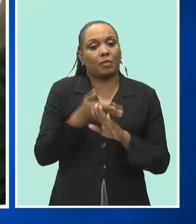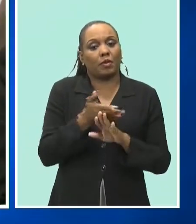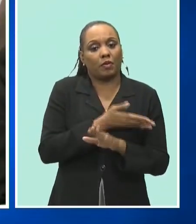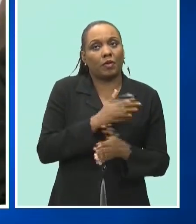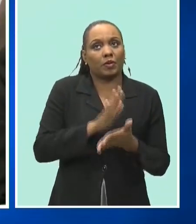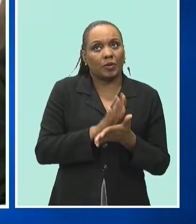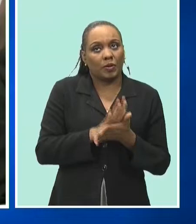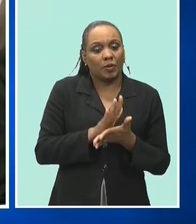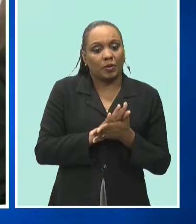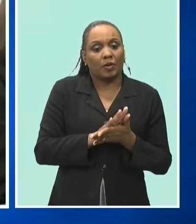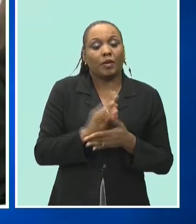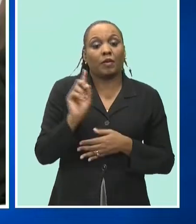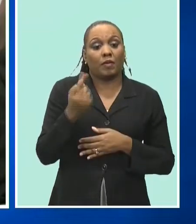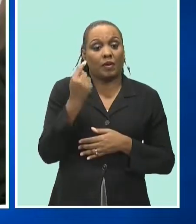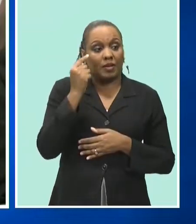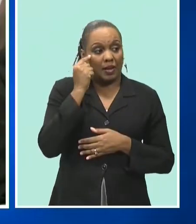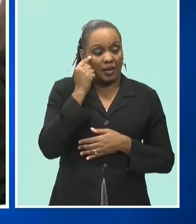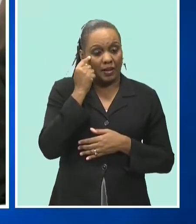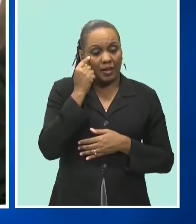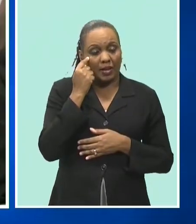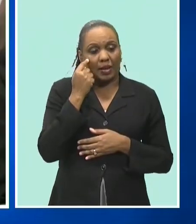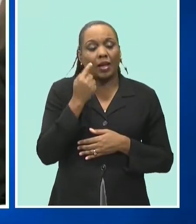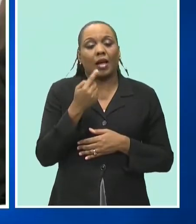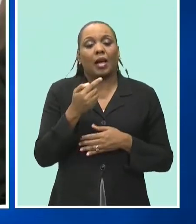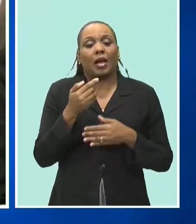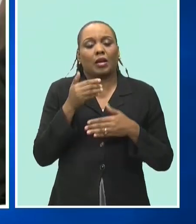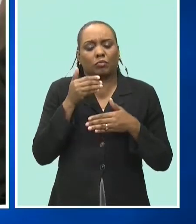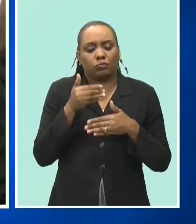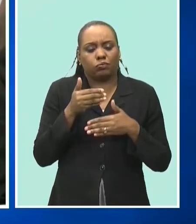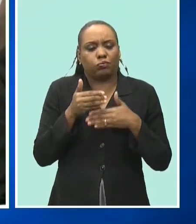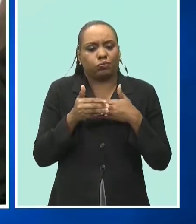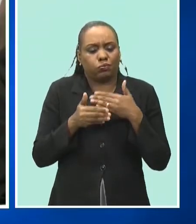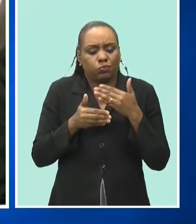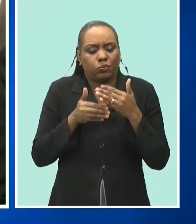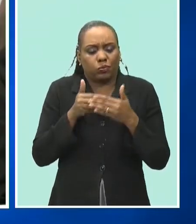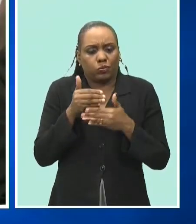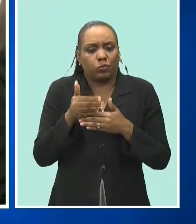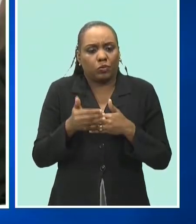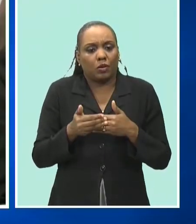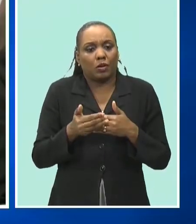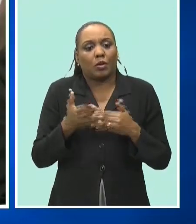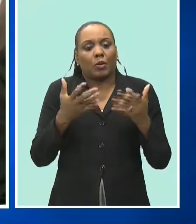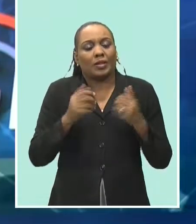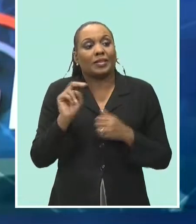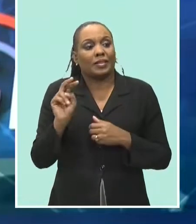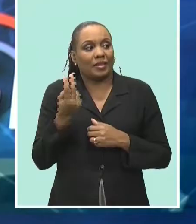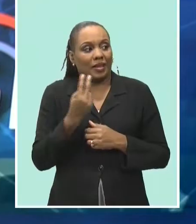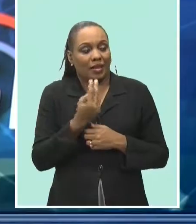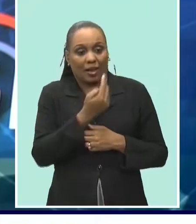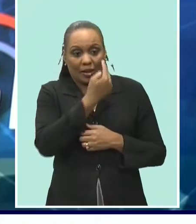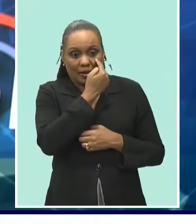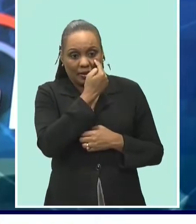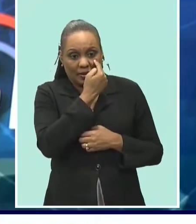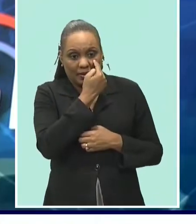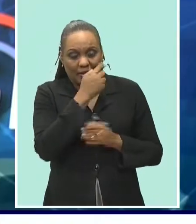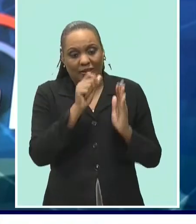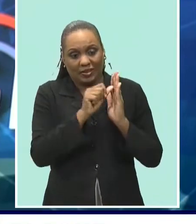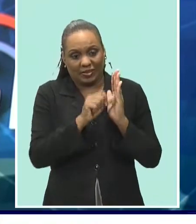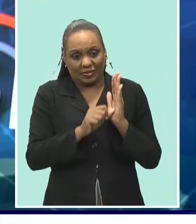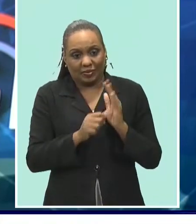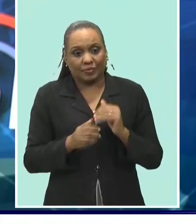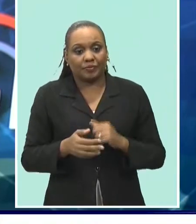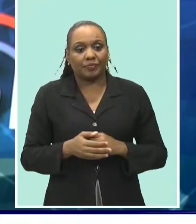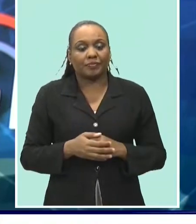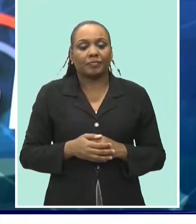the first eye and they are well on their way to recovery so that they can get the second eye done the samuel jackman